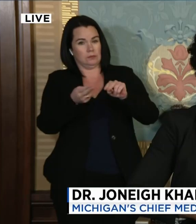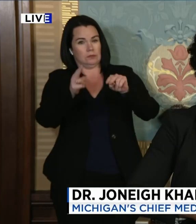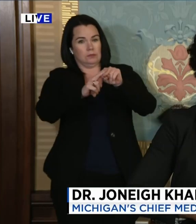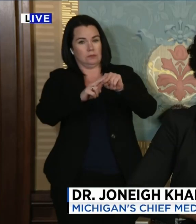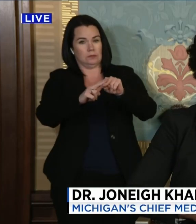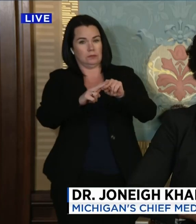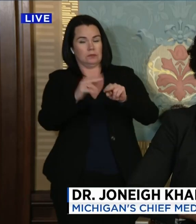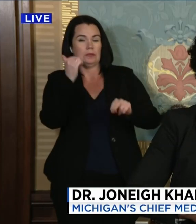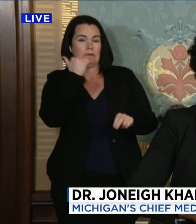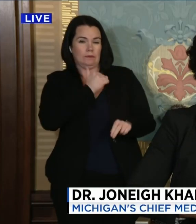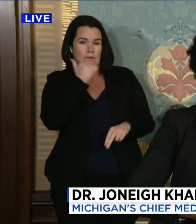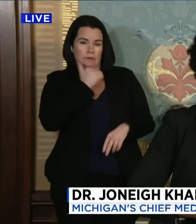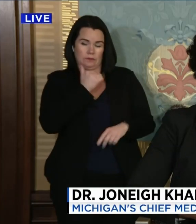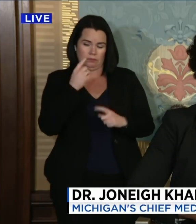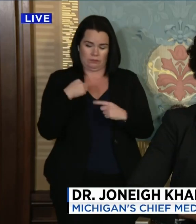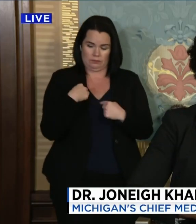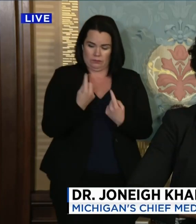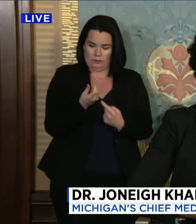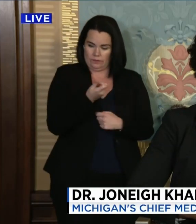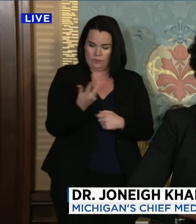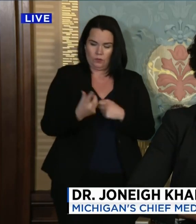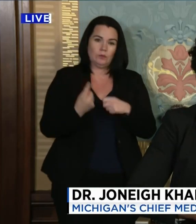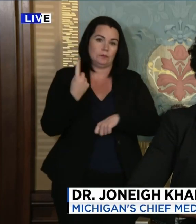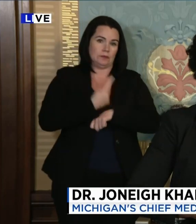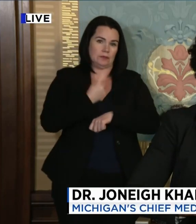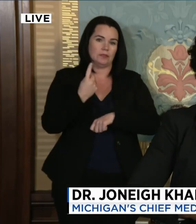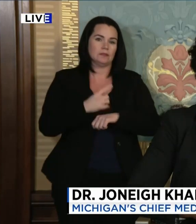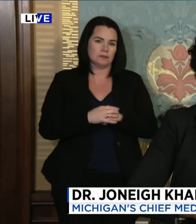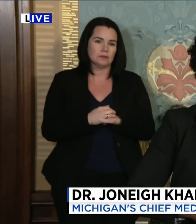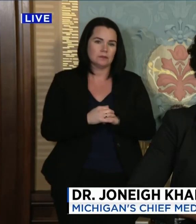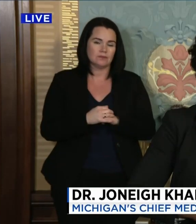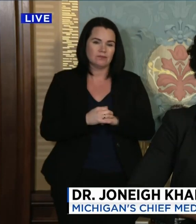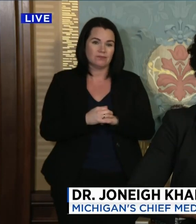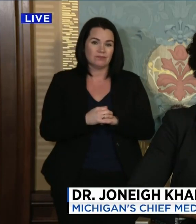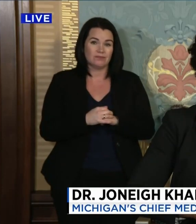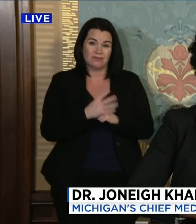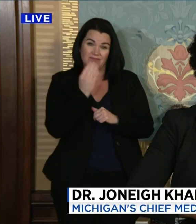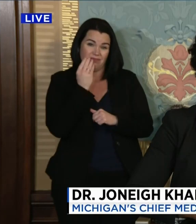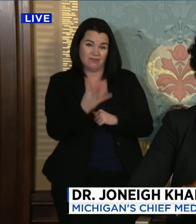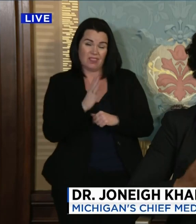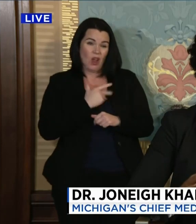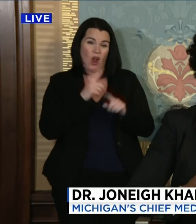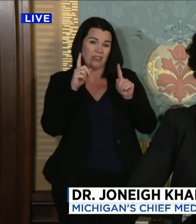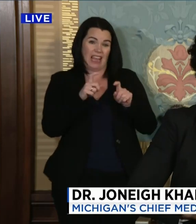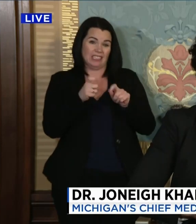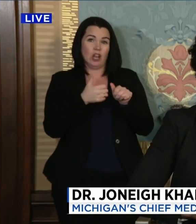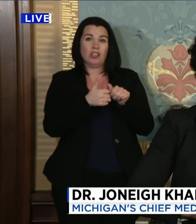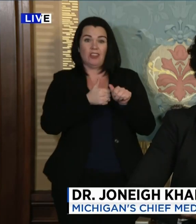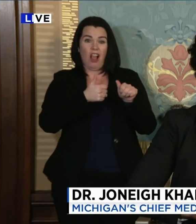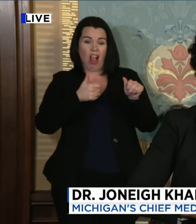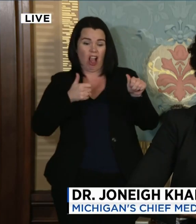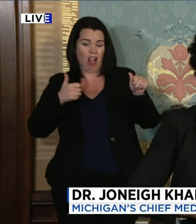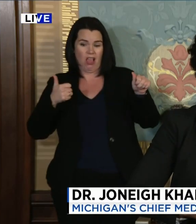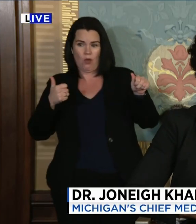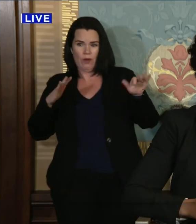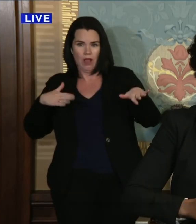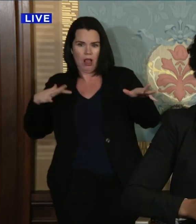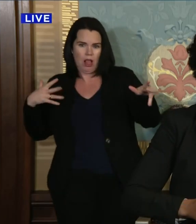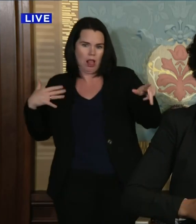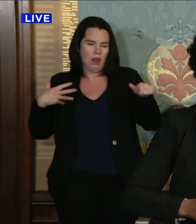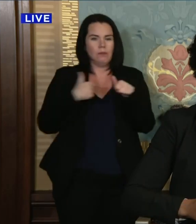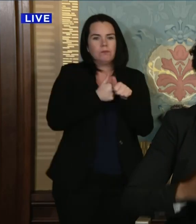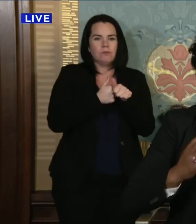past few days. And again, unfortunately we've been behind when it comes to testing. We didn't get the testing supplies from the federal